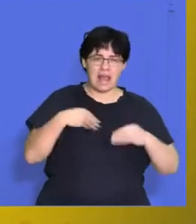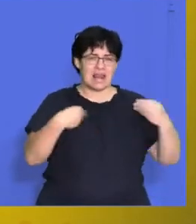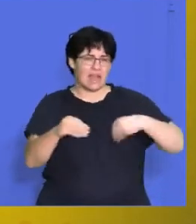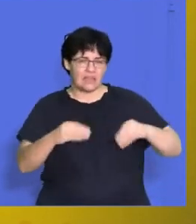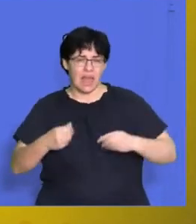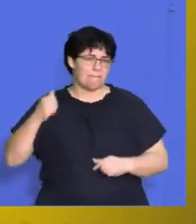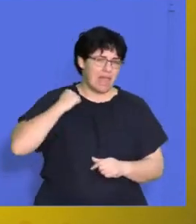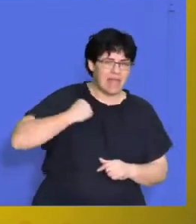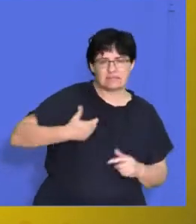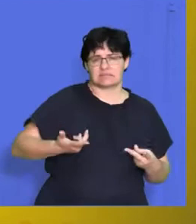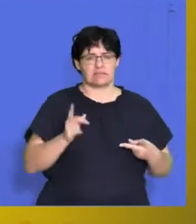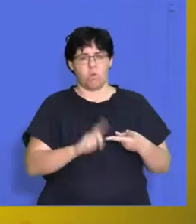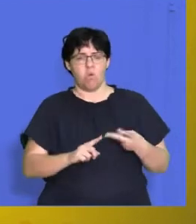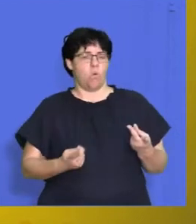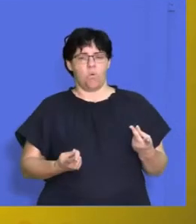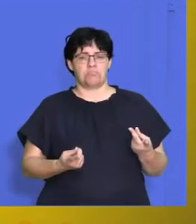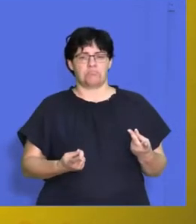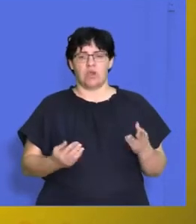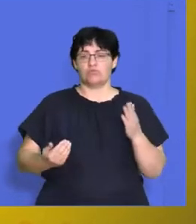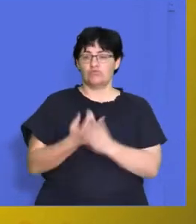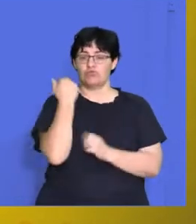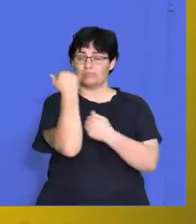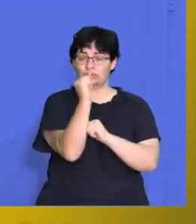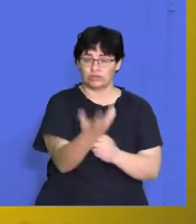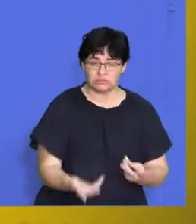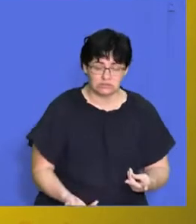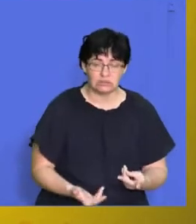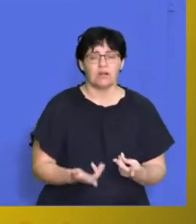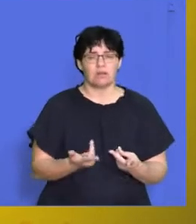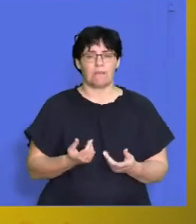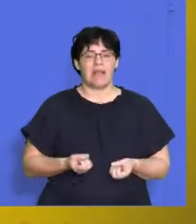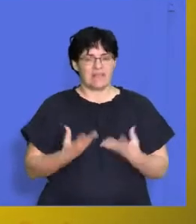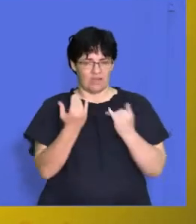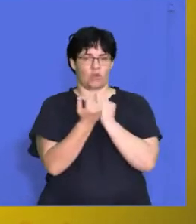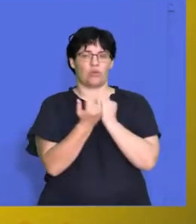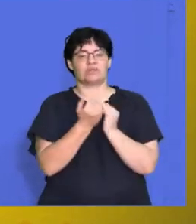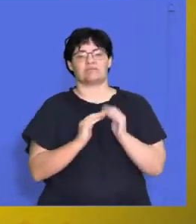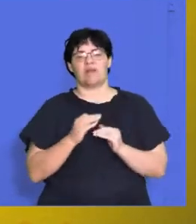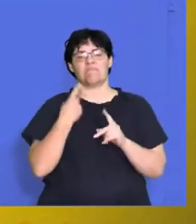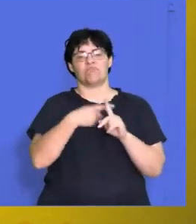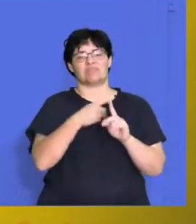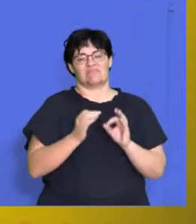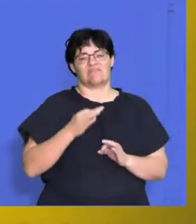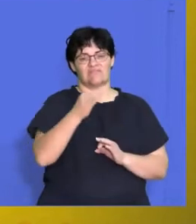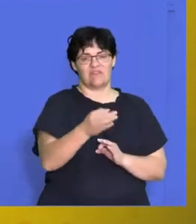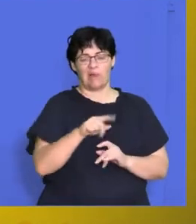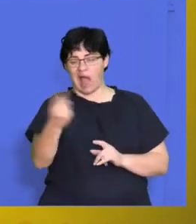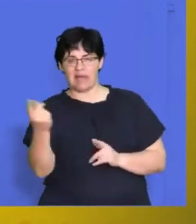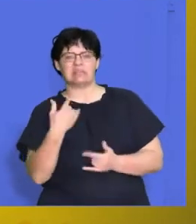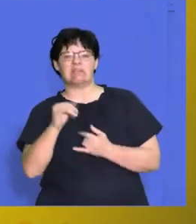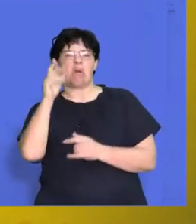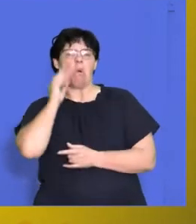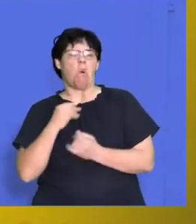leather bags or coming out with new machinery. So that's going to give them a competitive advantage over their